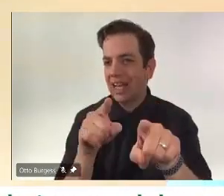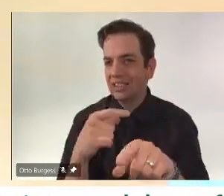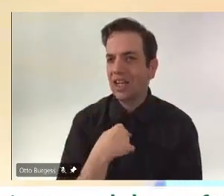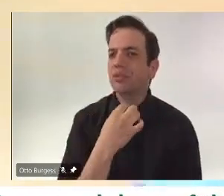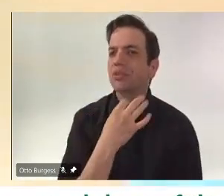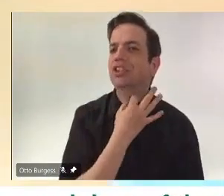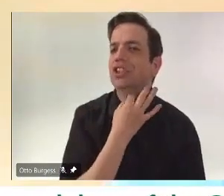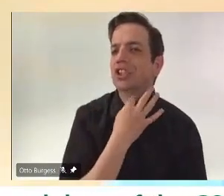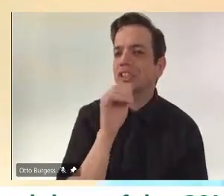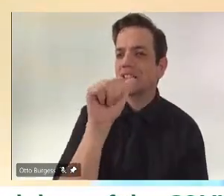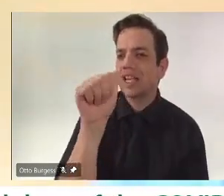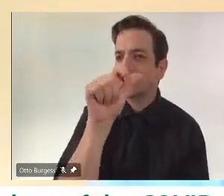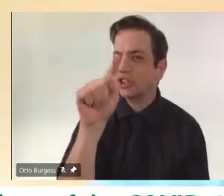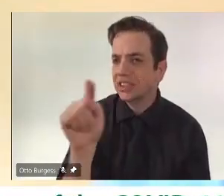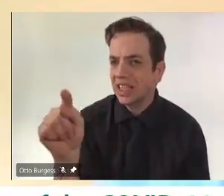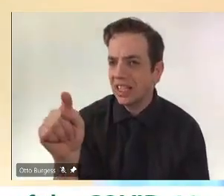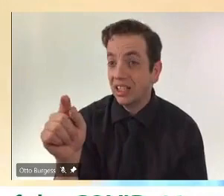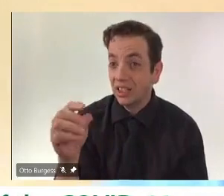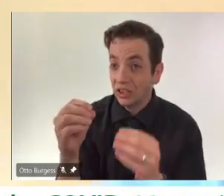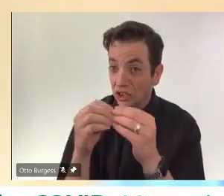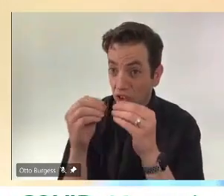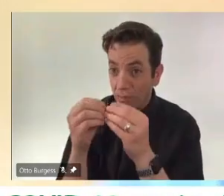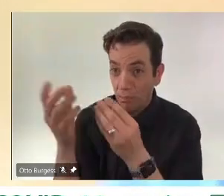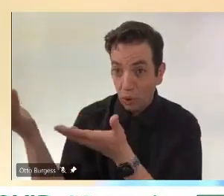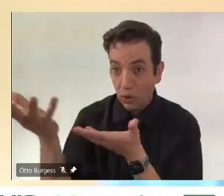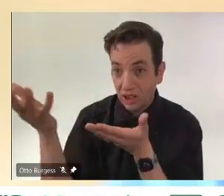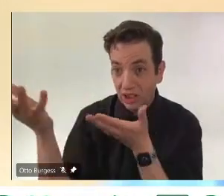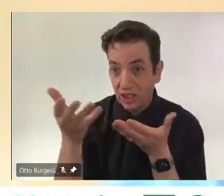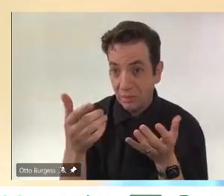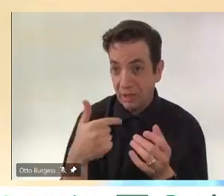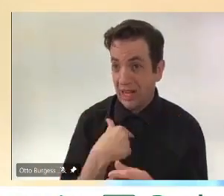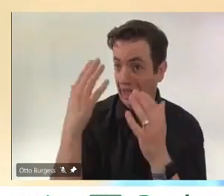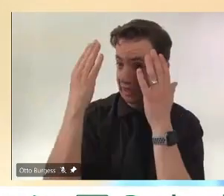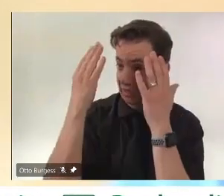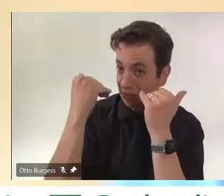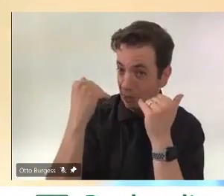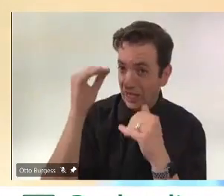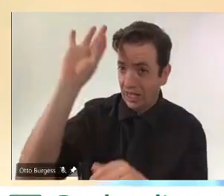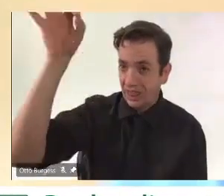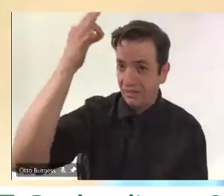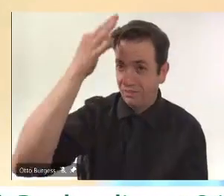I imagine the federal government is sort of holding off on it for now.